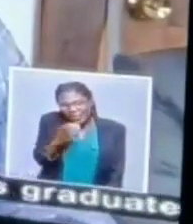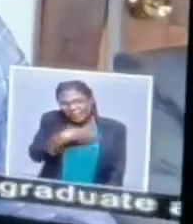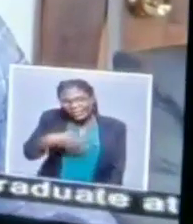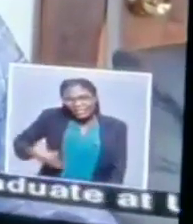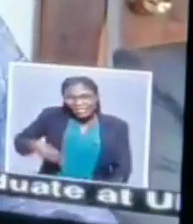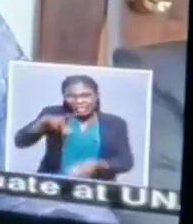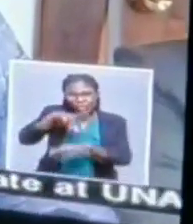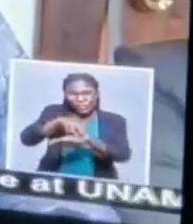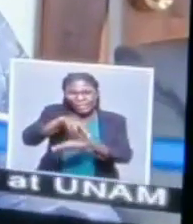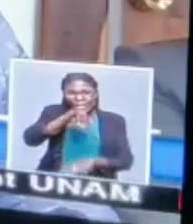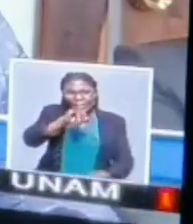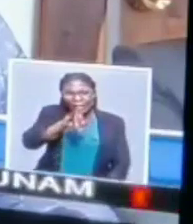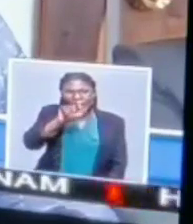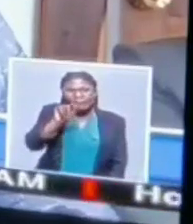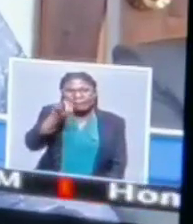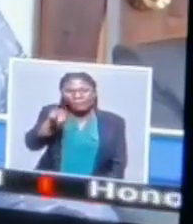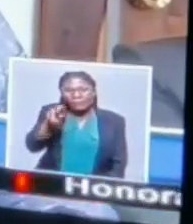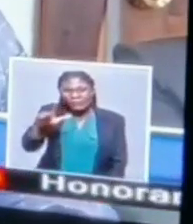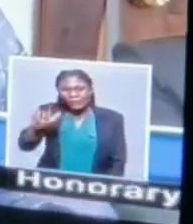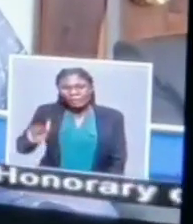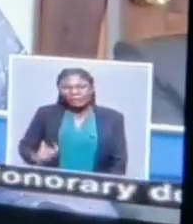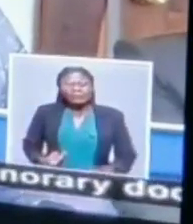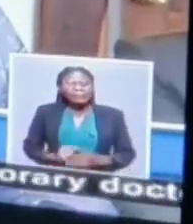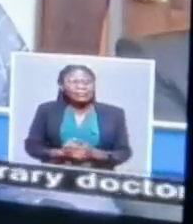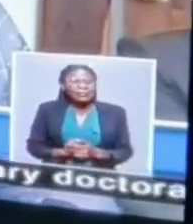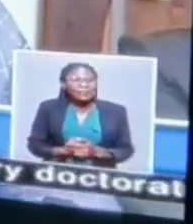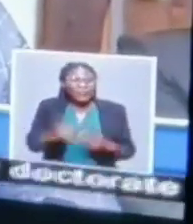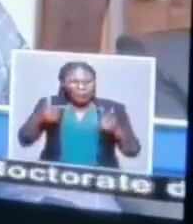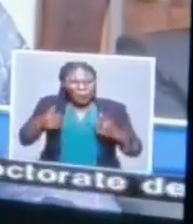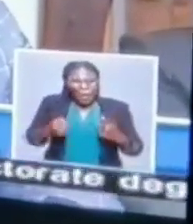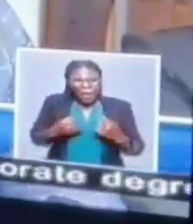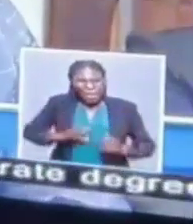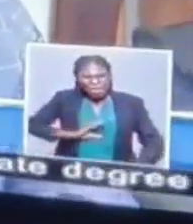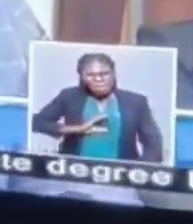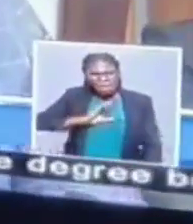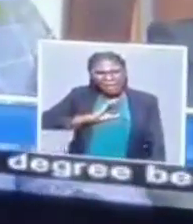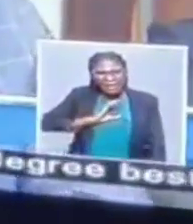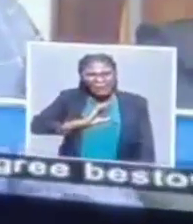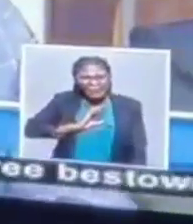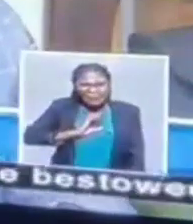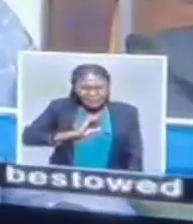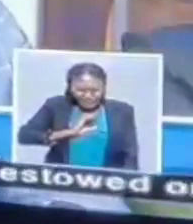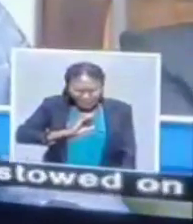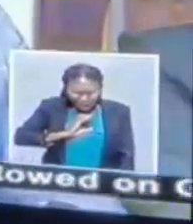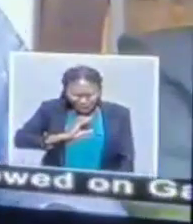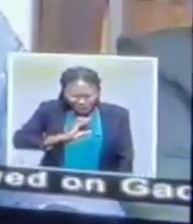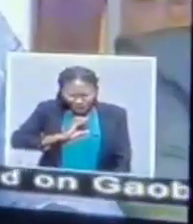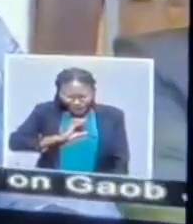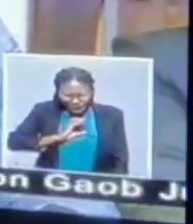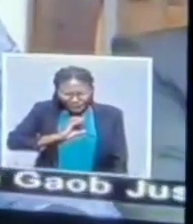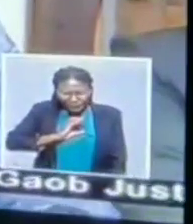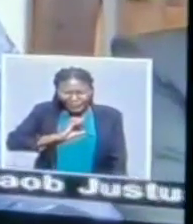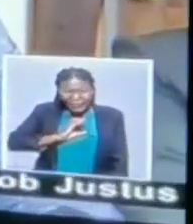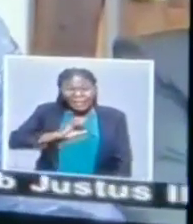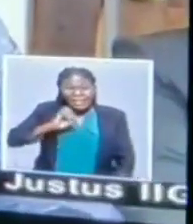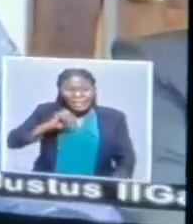We are confident that the chief patriot Karayan call to become a